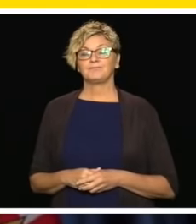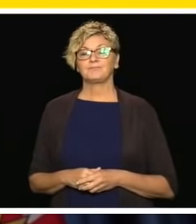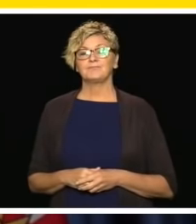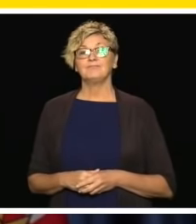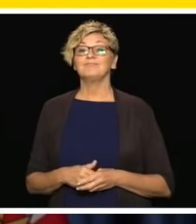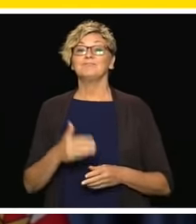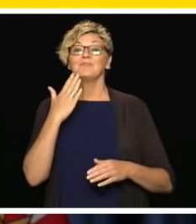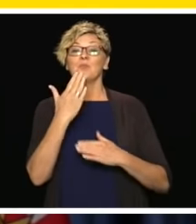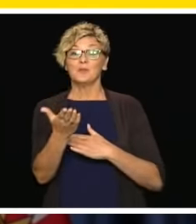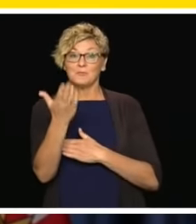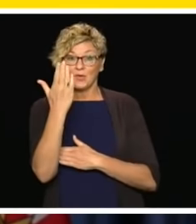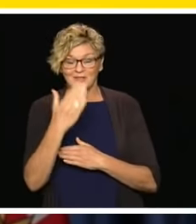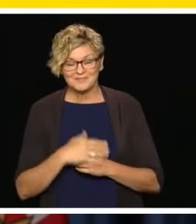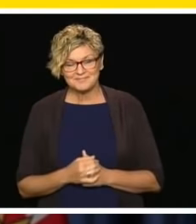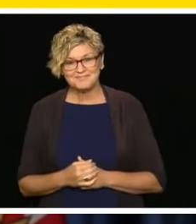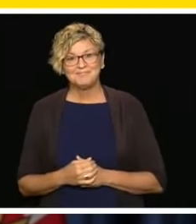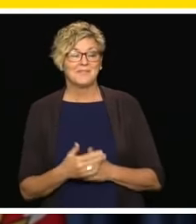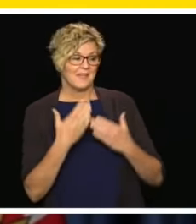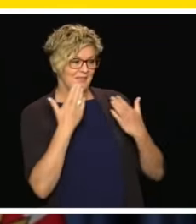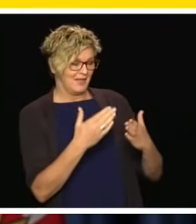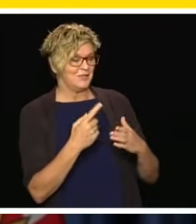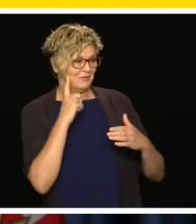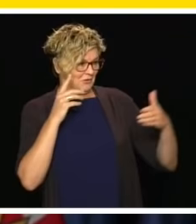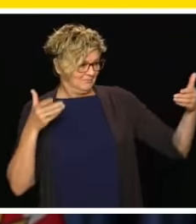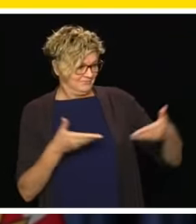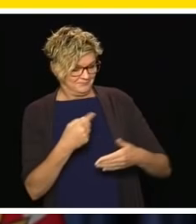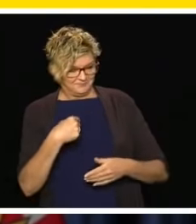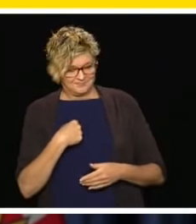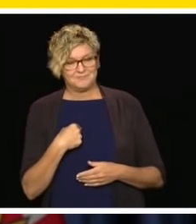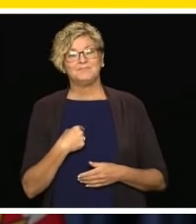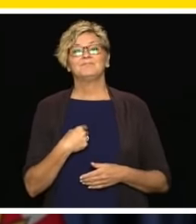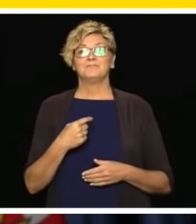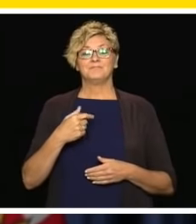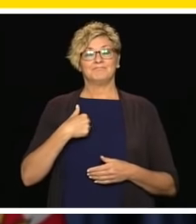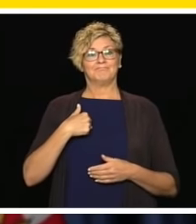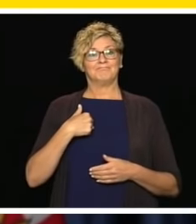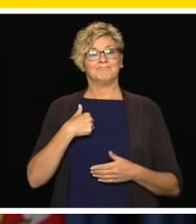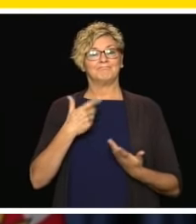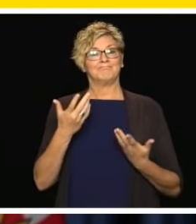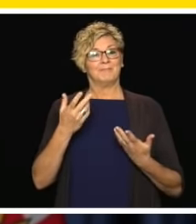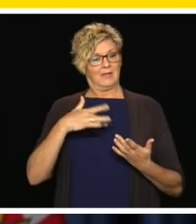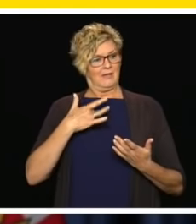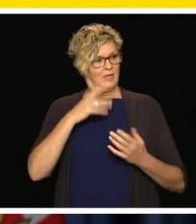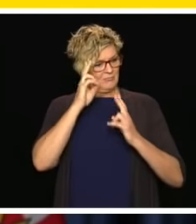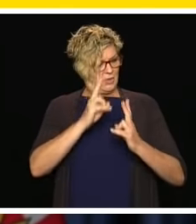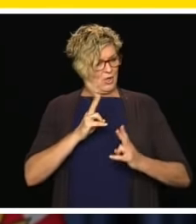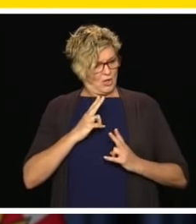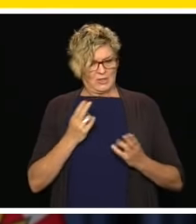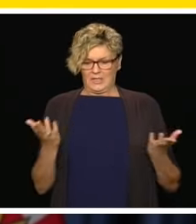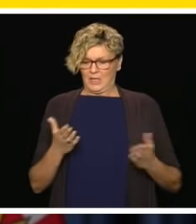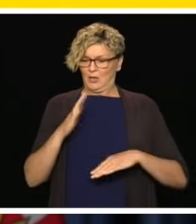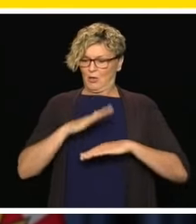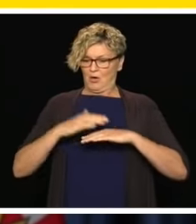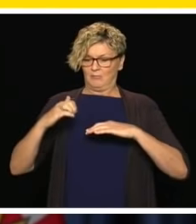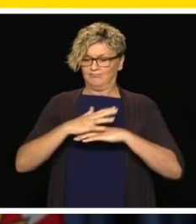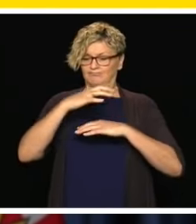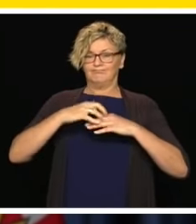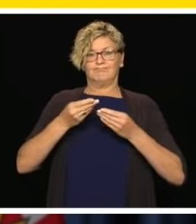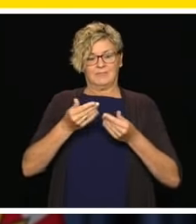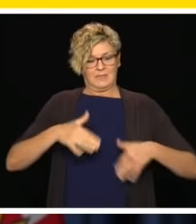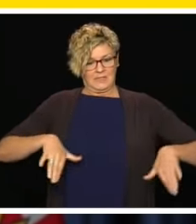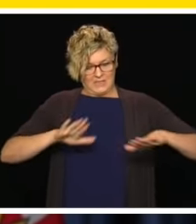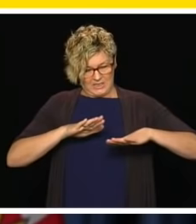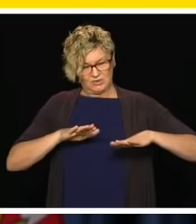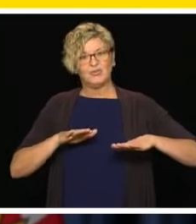Good morning and thank you, Premier Horgan, for the introduction and for being here today. I'm grateful to be speaking to everyone here on the territory